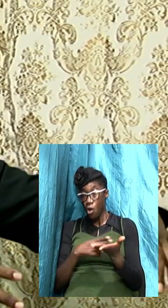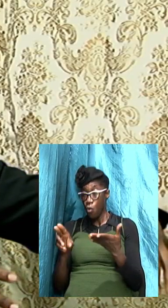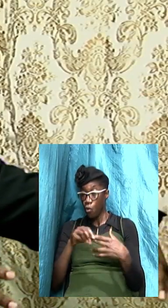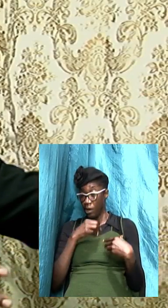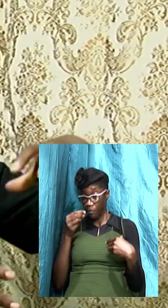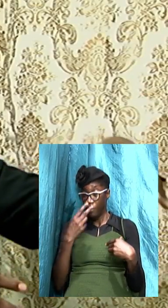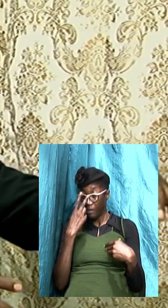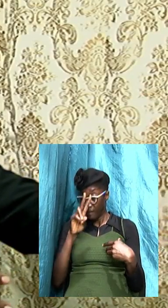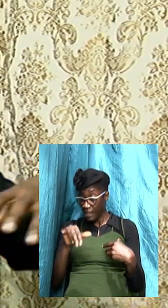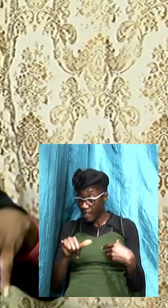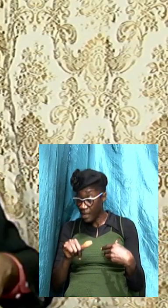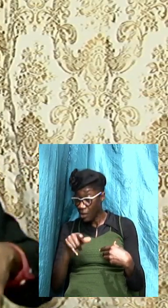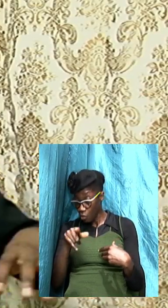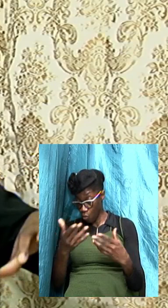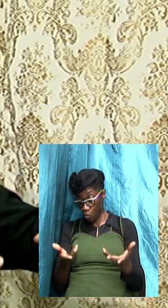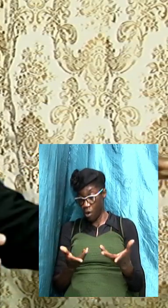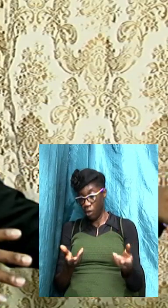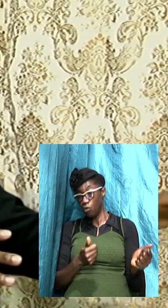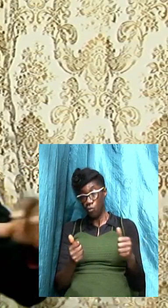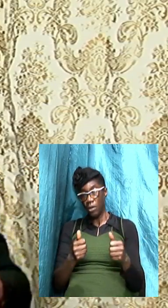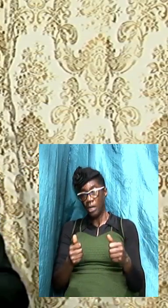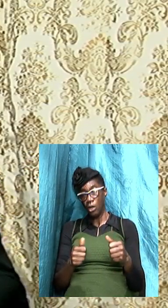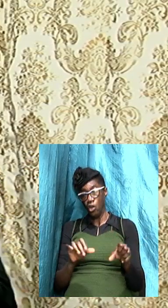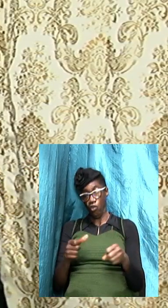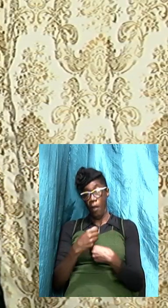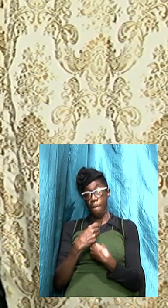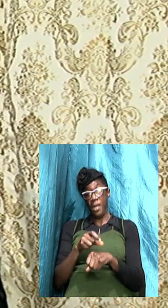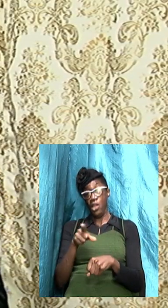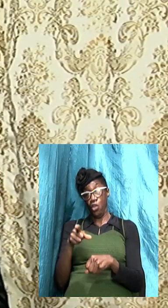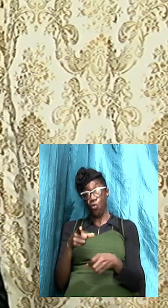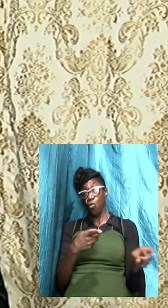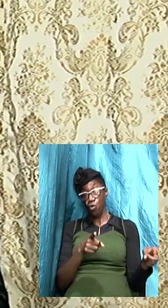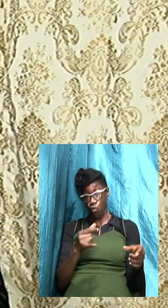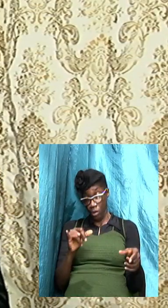see that now you want to do that thing so it just allow you to do it